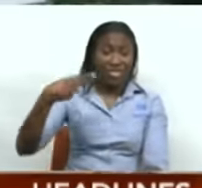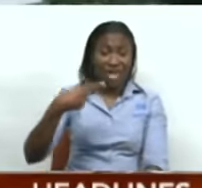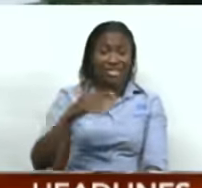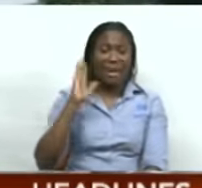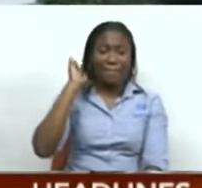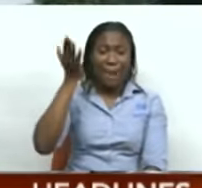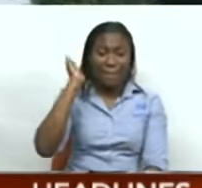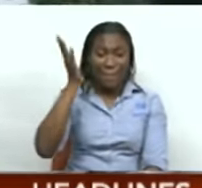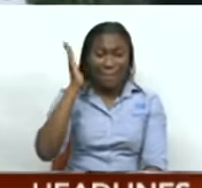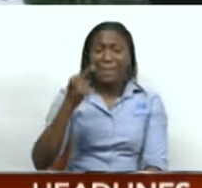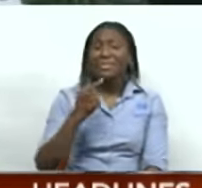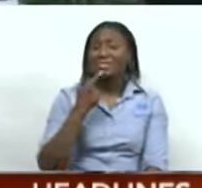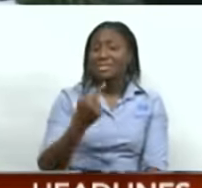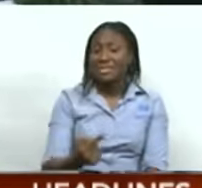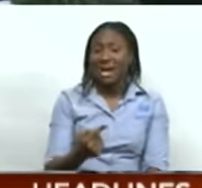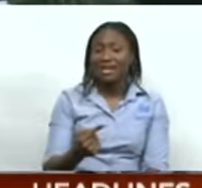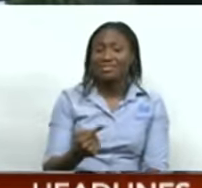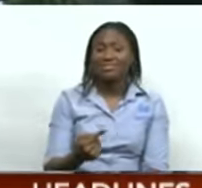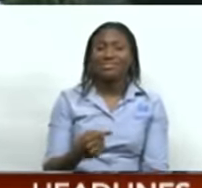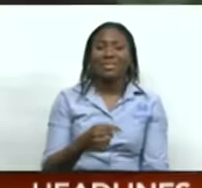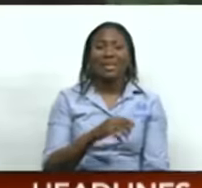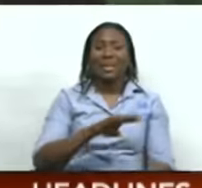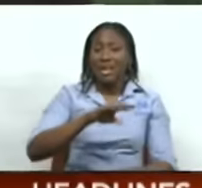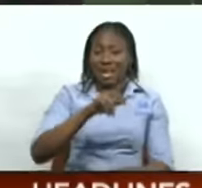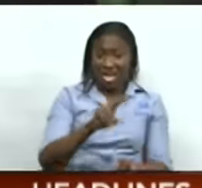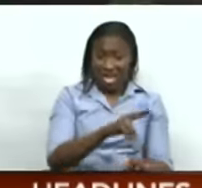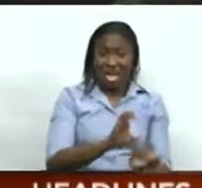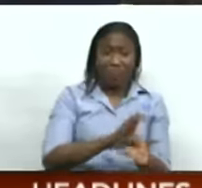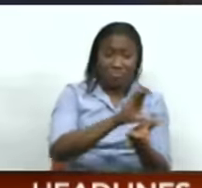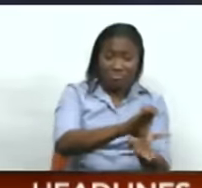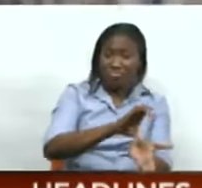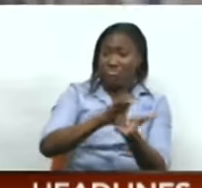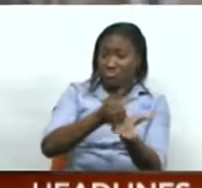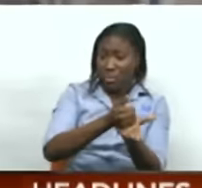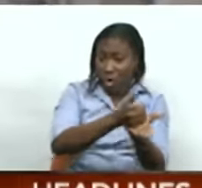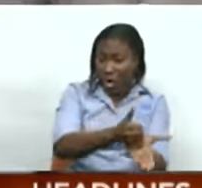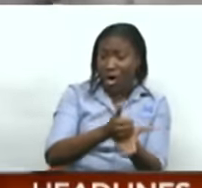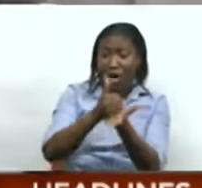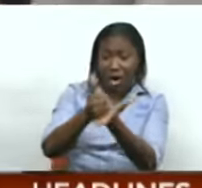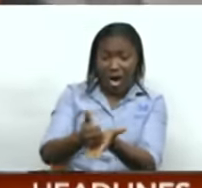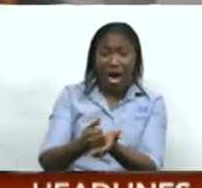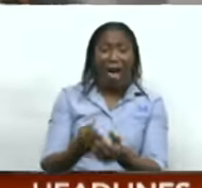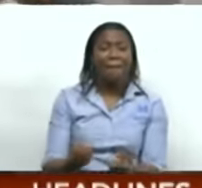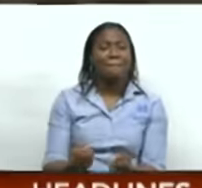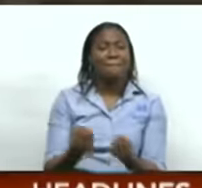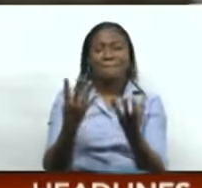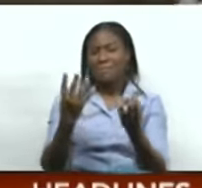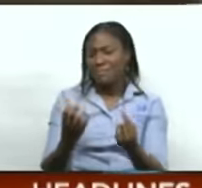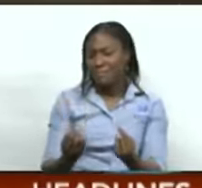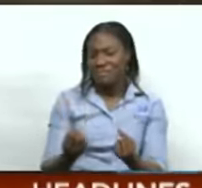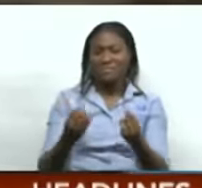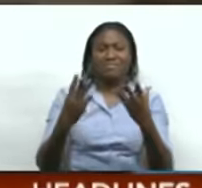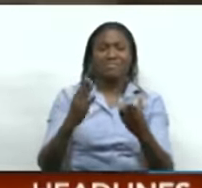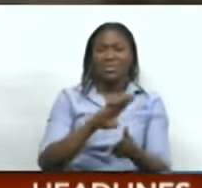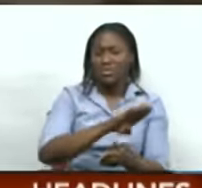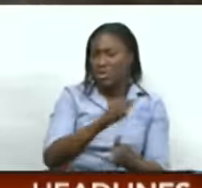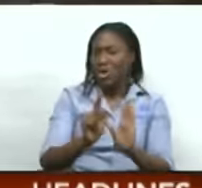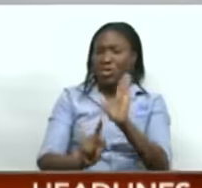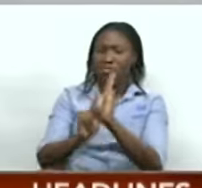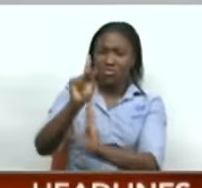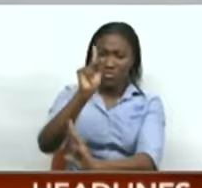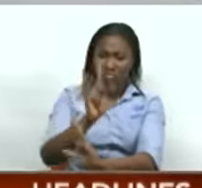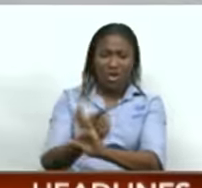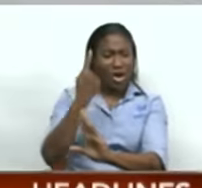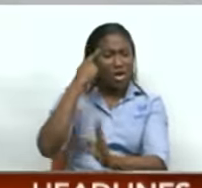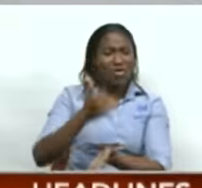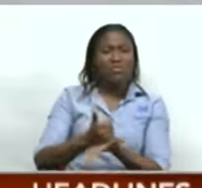ProMan stated the investment made by the foundation has enabled the delivery of high-impact sustainable programs to over